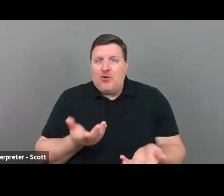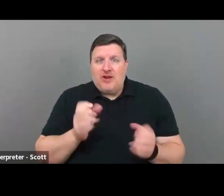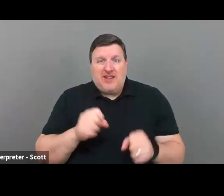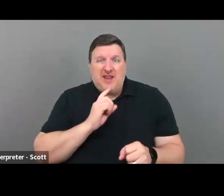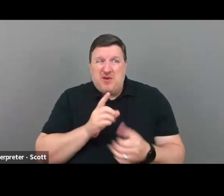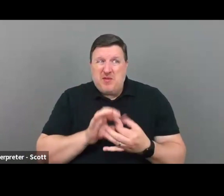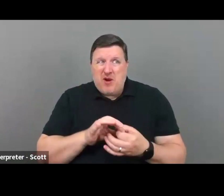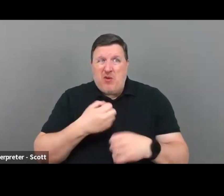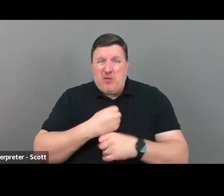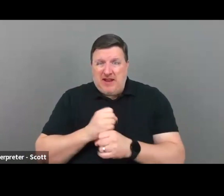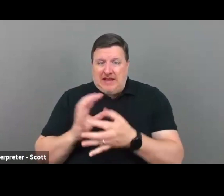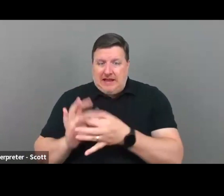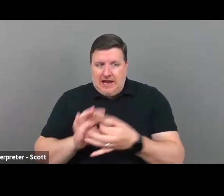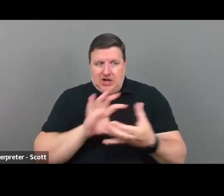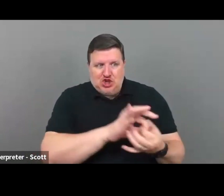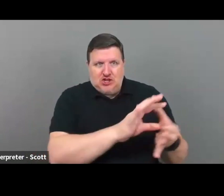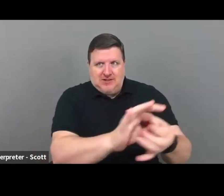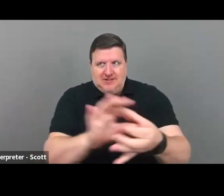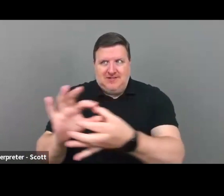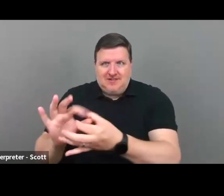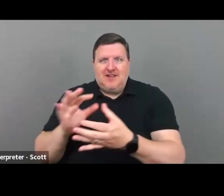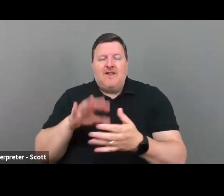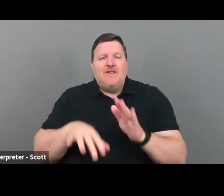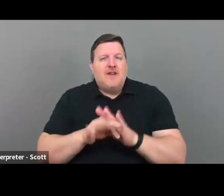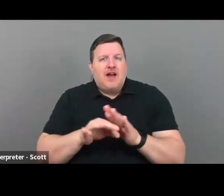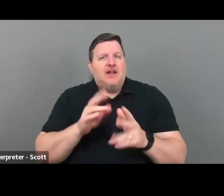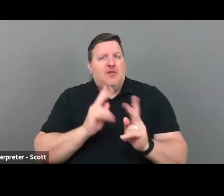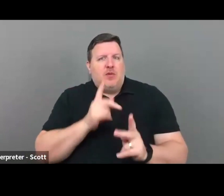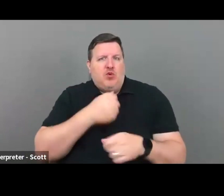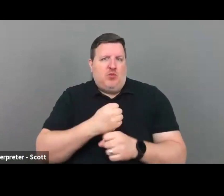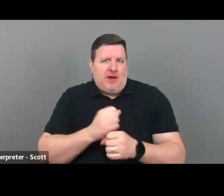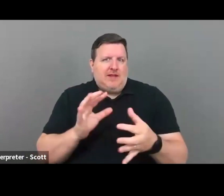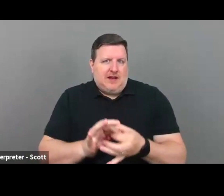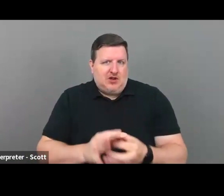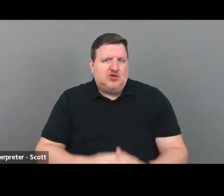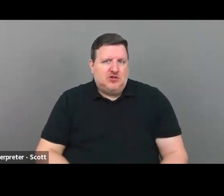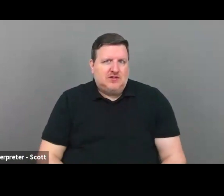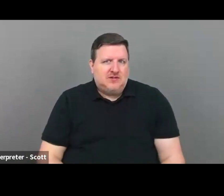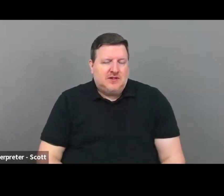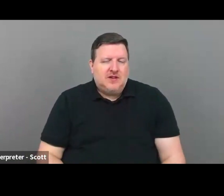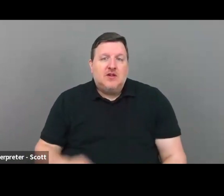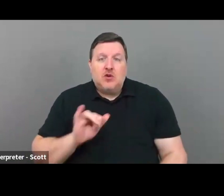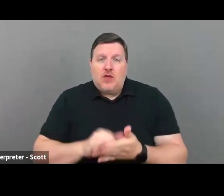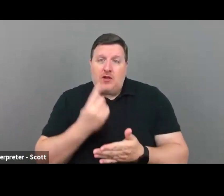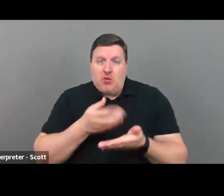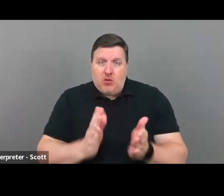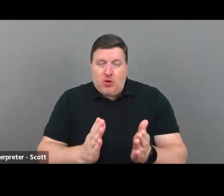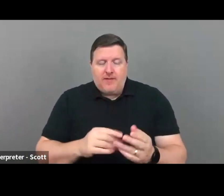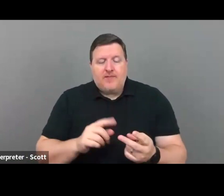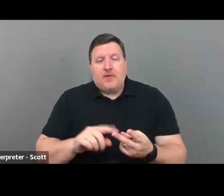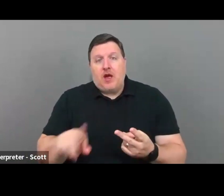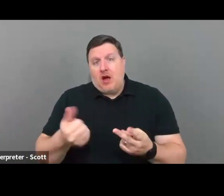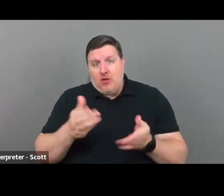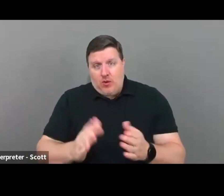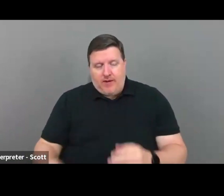about making those connections, finding the people who make the connections. So that's one way. Another way